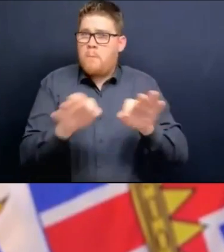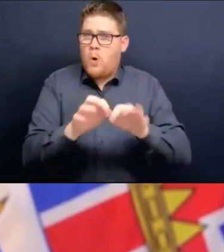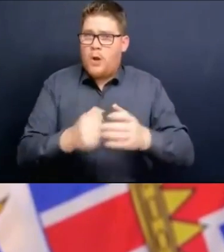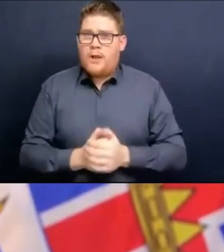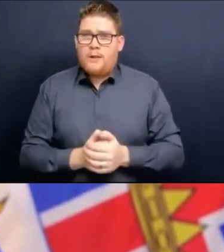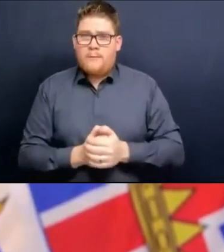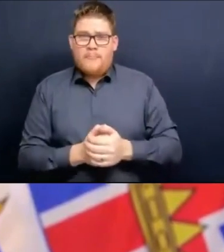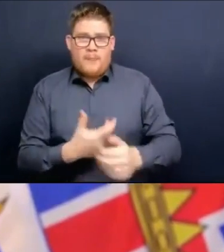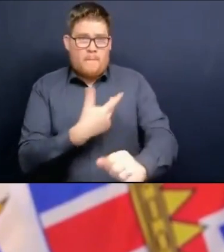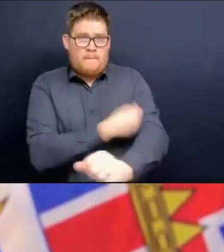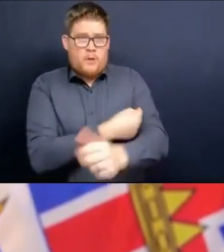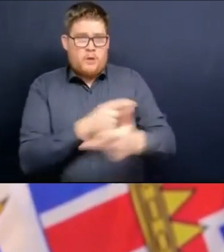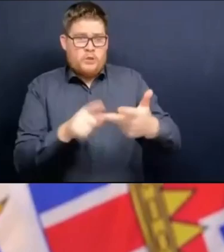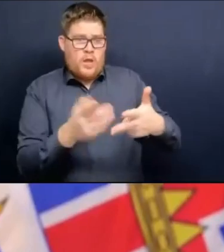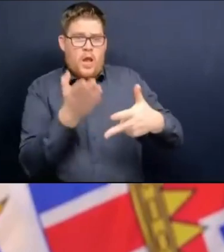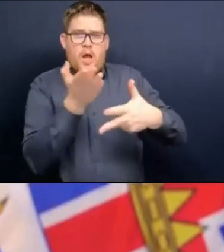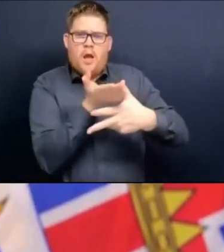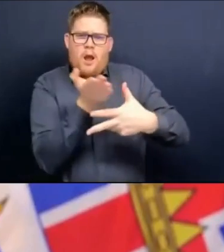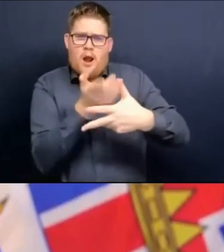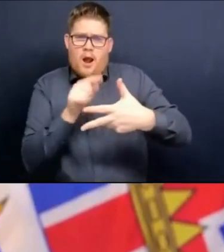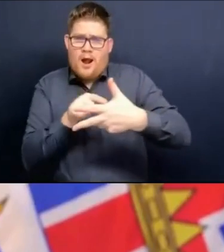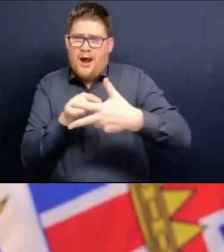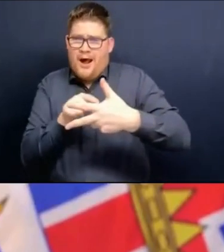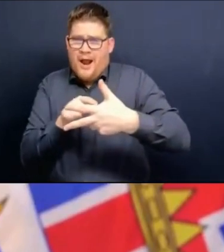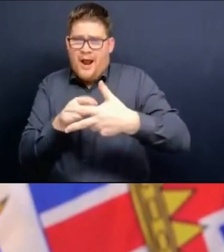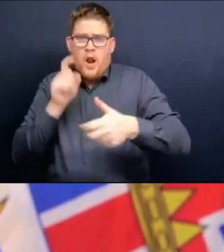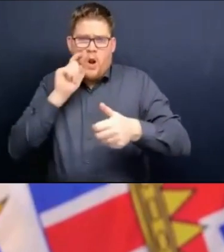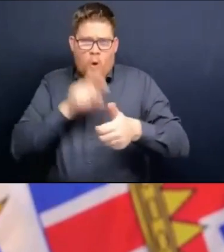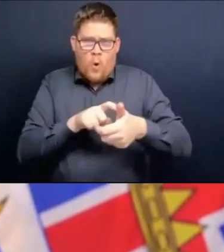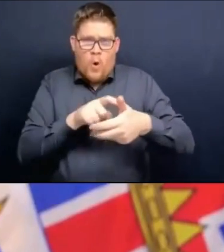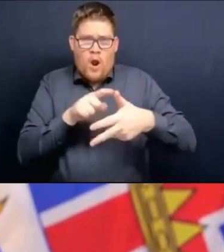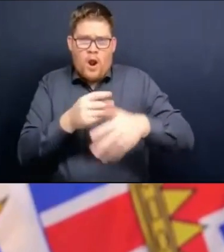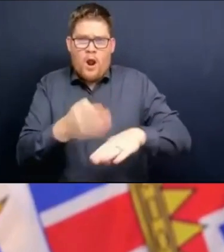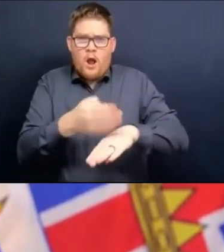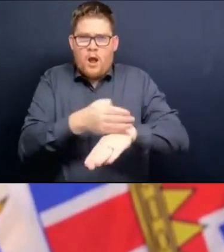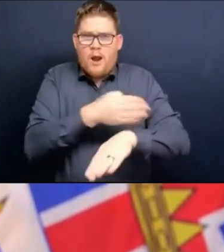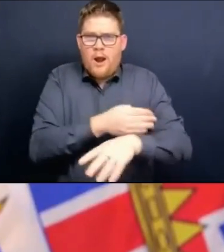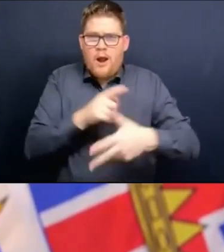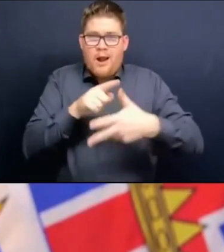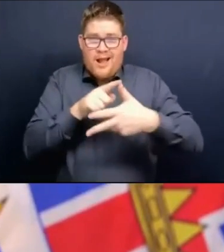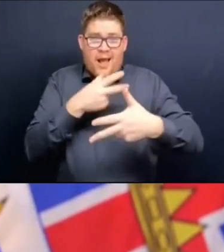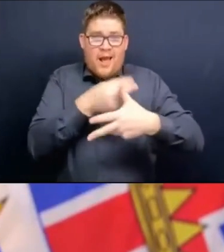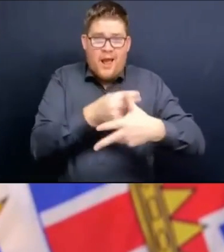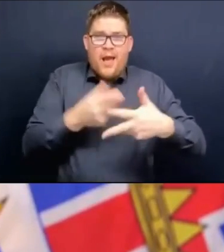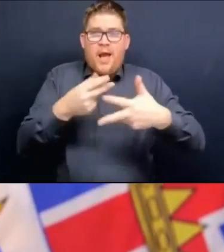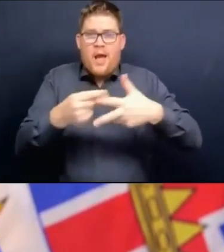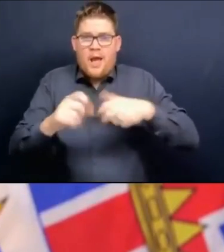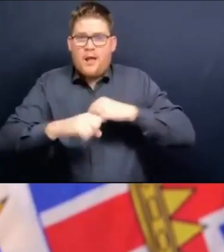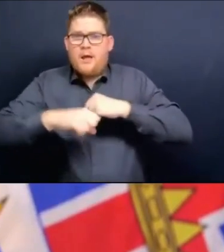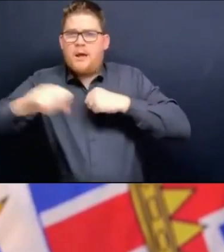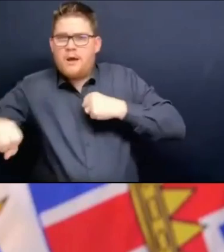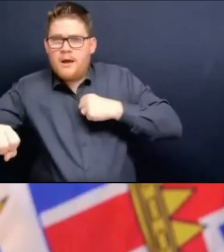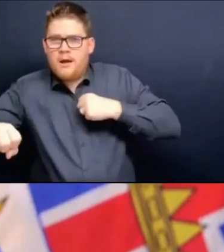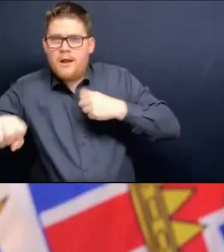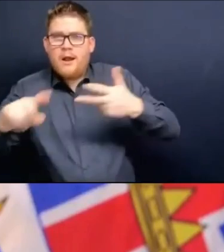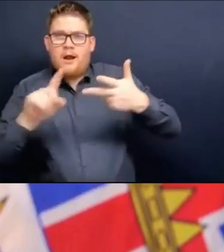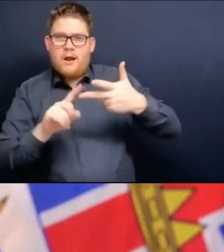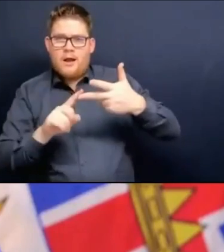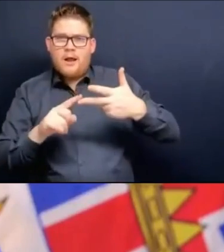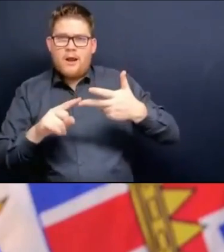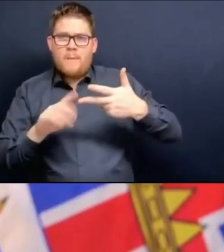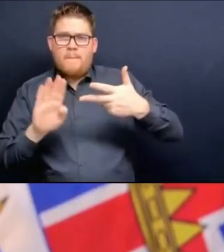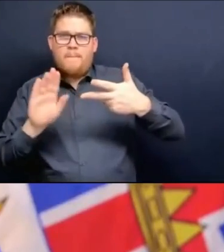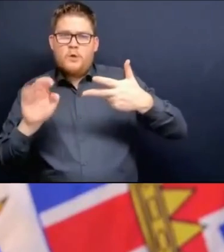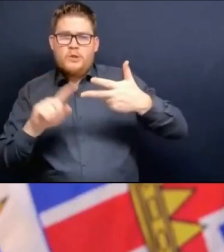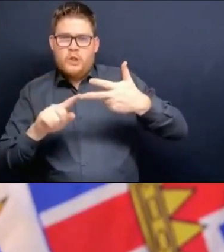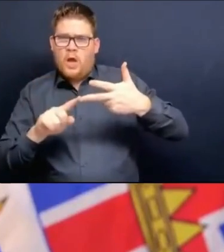and now the interval between dose two and the booster dose has shown to be really important. But there's lots of things we don't yet know